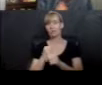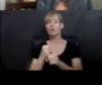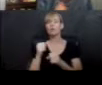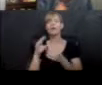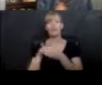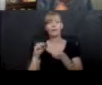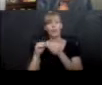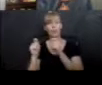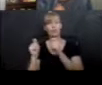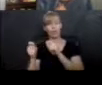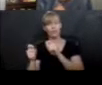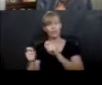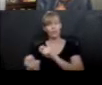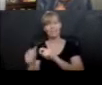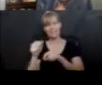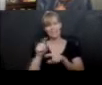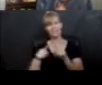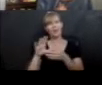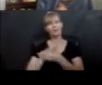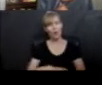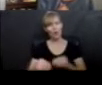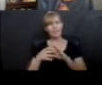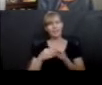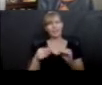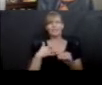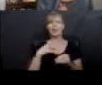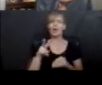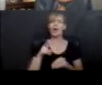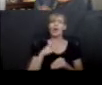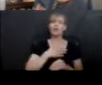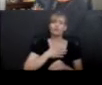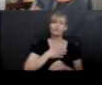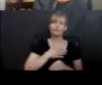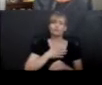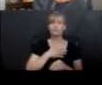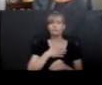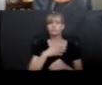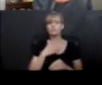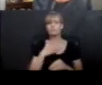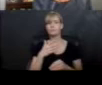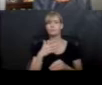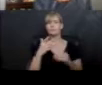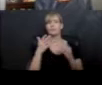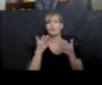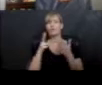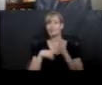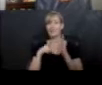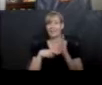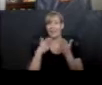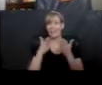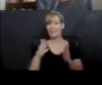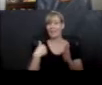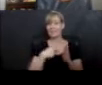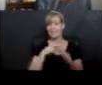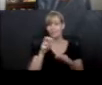there's something about storytelling, right? That strikes a chord in your, in your heart. Reading lets us go new places. It's like a magic